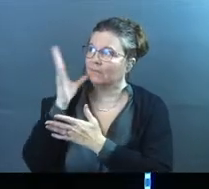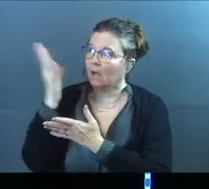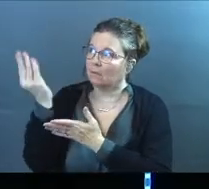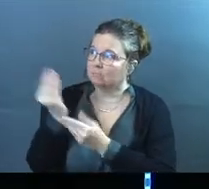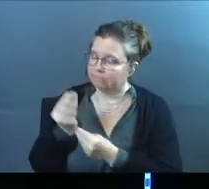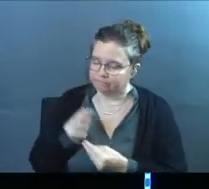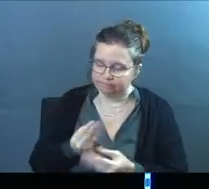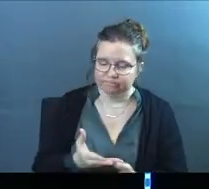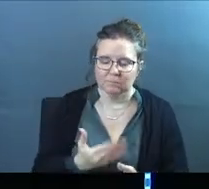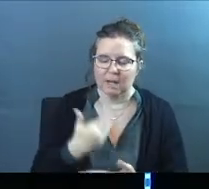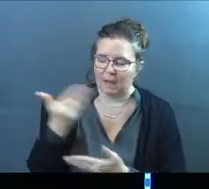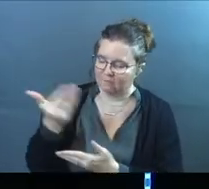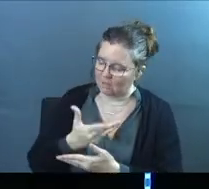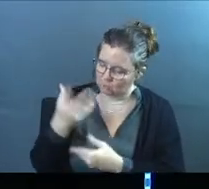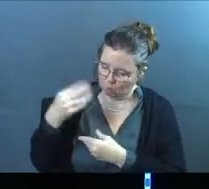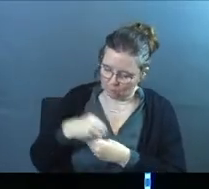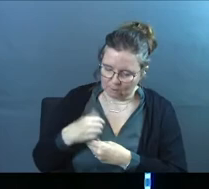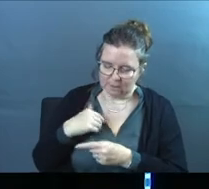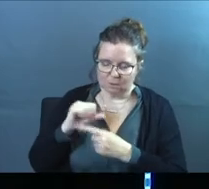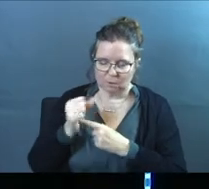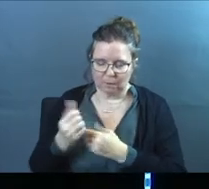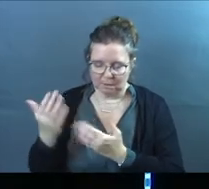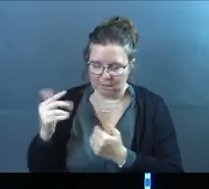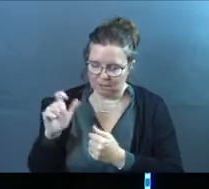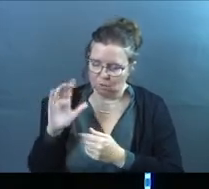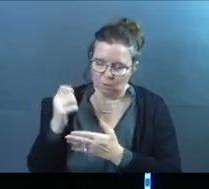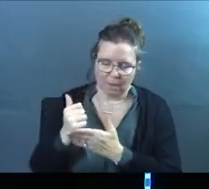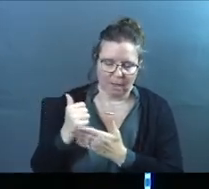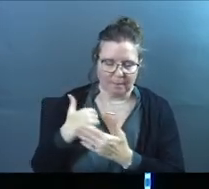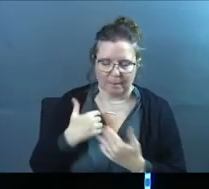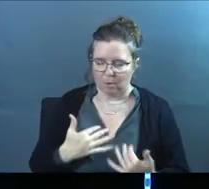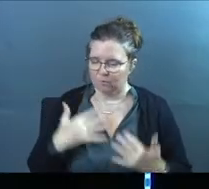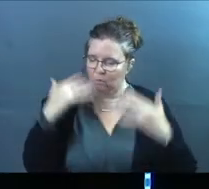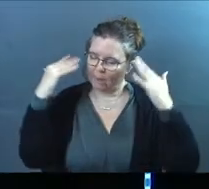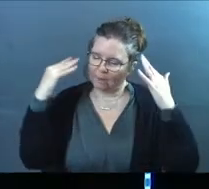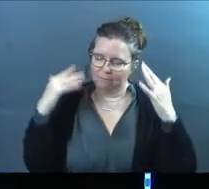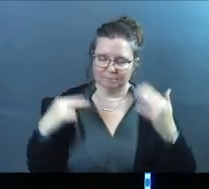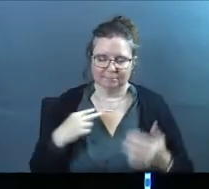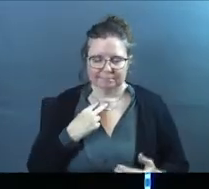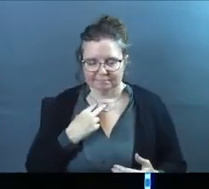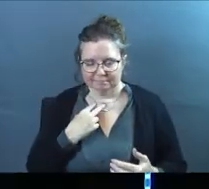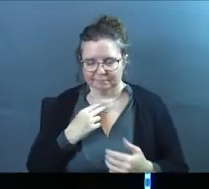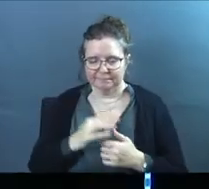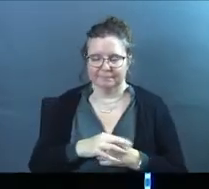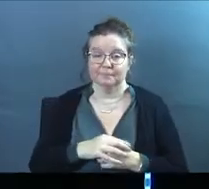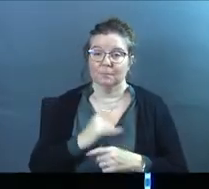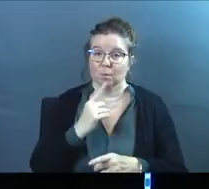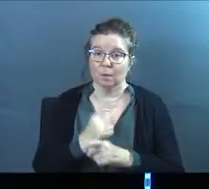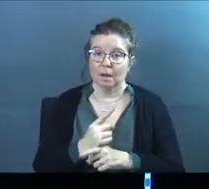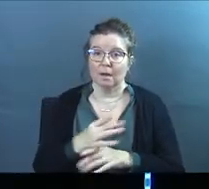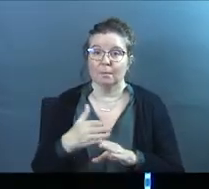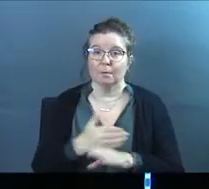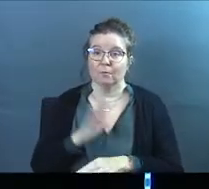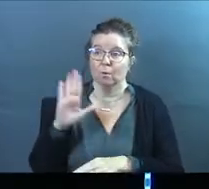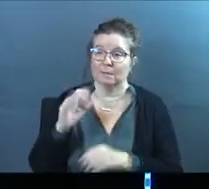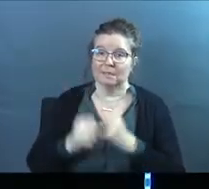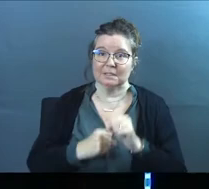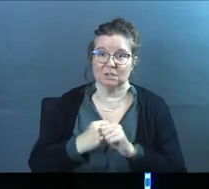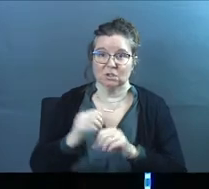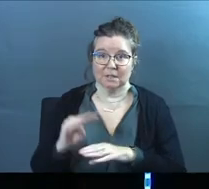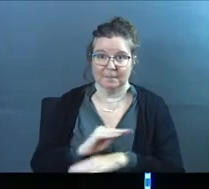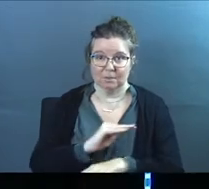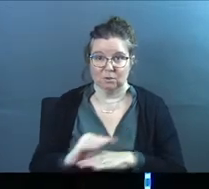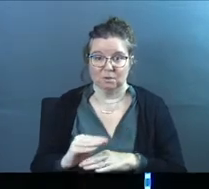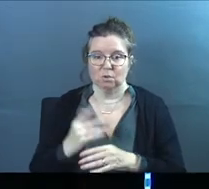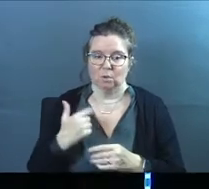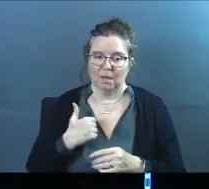Father. God, I invite you into this place. invite you into this situation. I need your help. I'm overwhelmed. I'm stuck, right? Before his years of ministry,